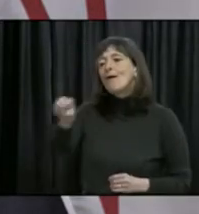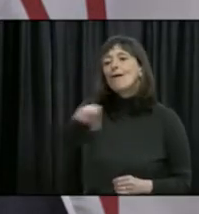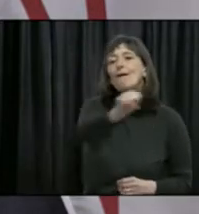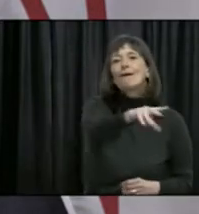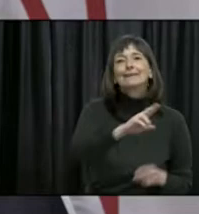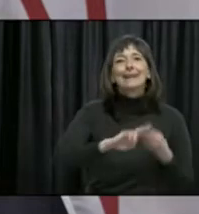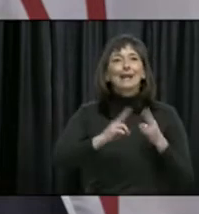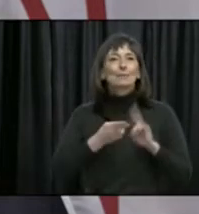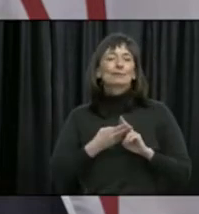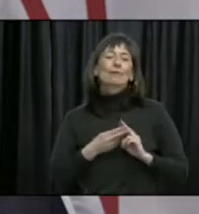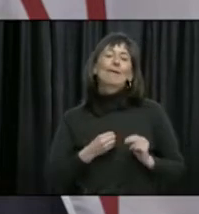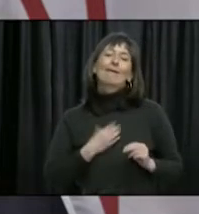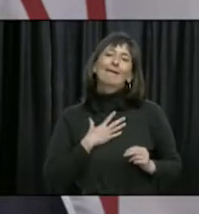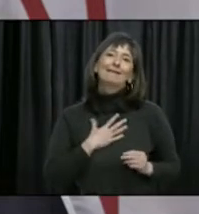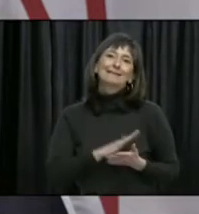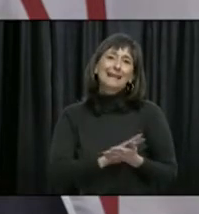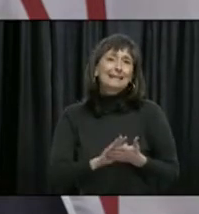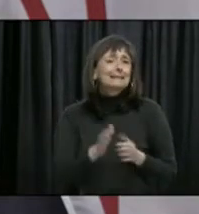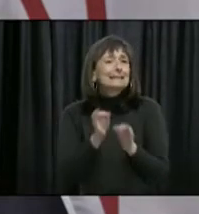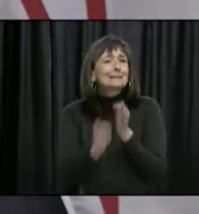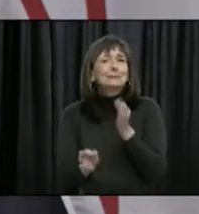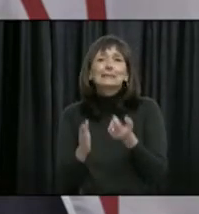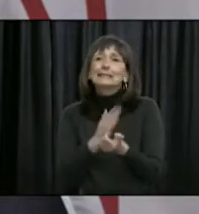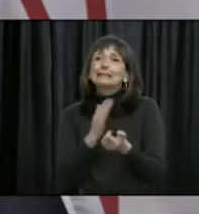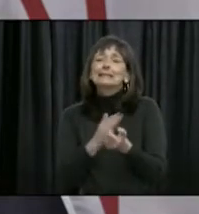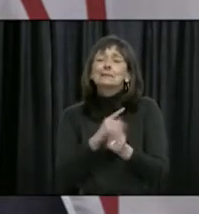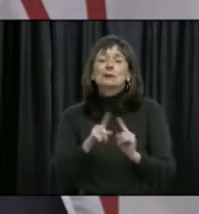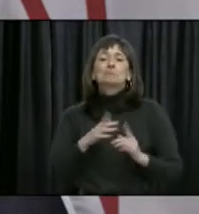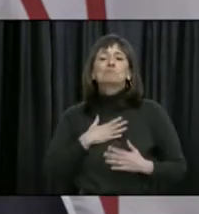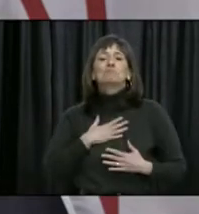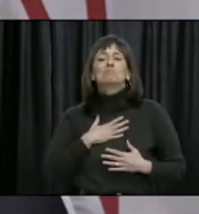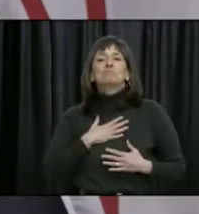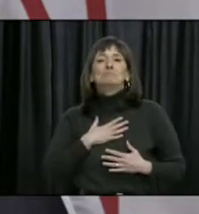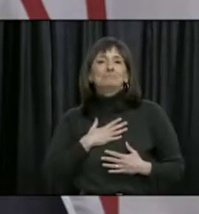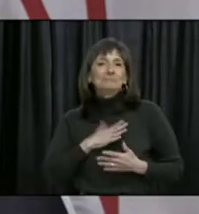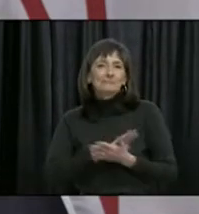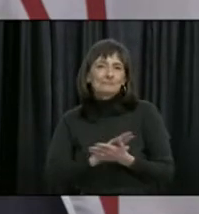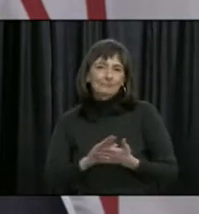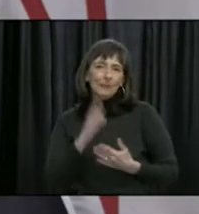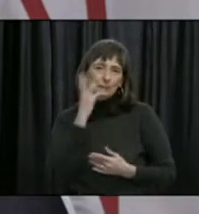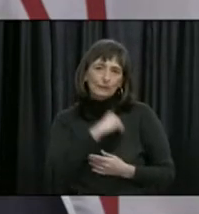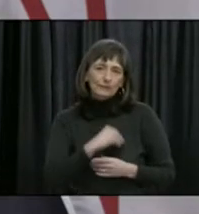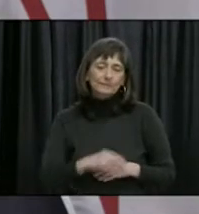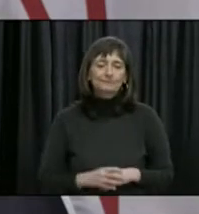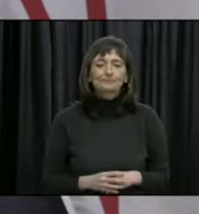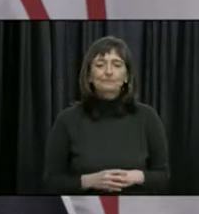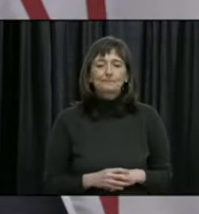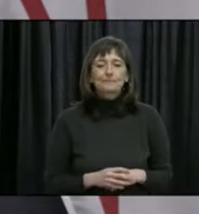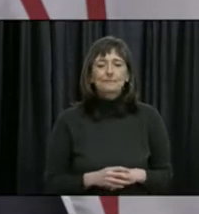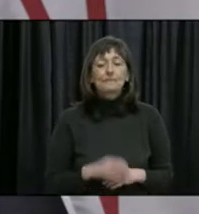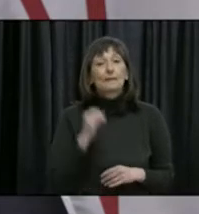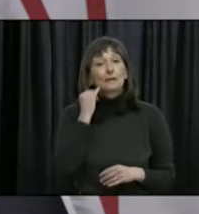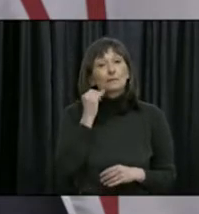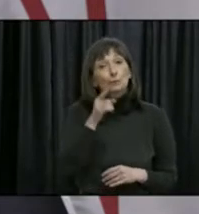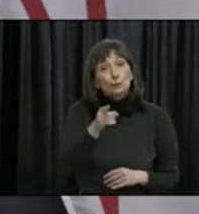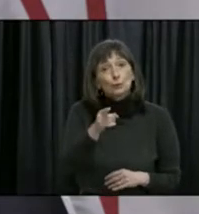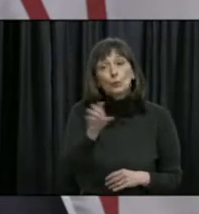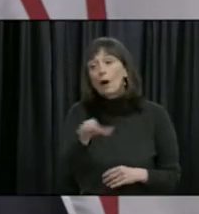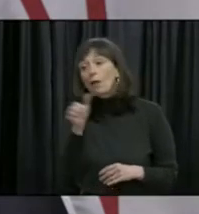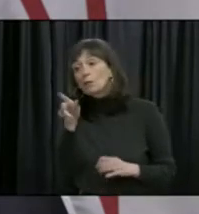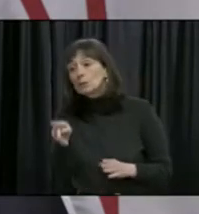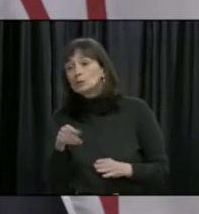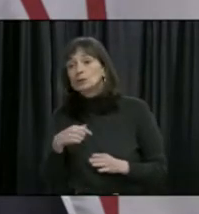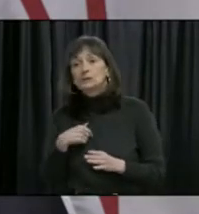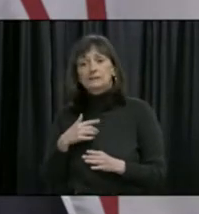during this difficult time, and these simple acts of kindness never go unnoticed. If you or someone you know is finding it difficult to